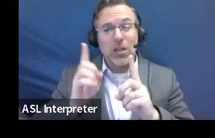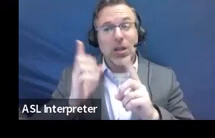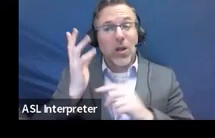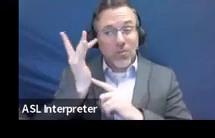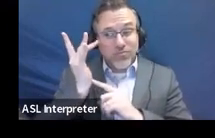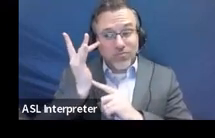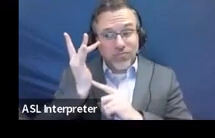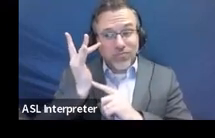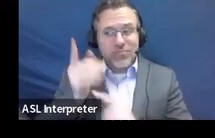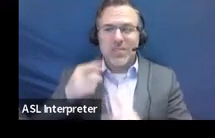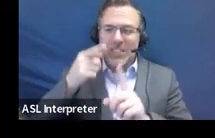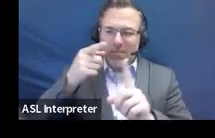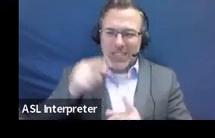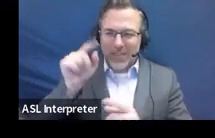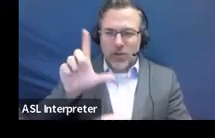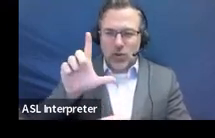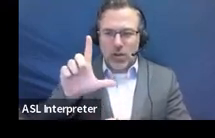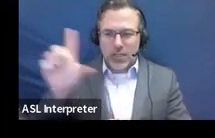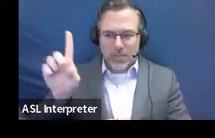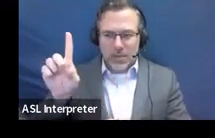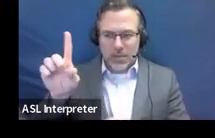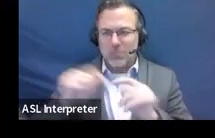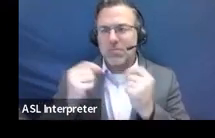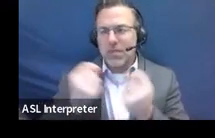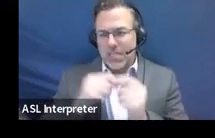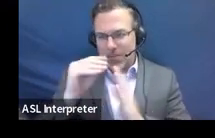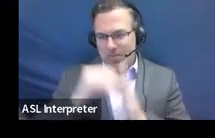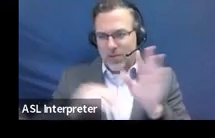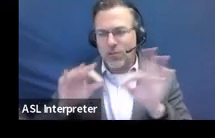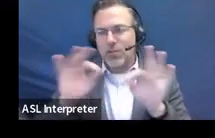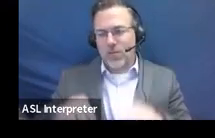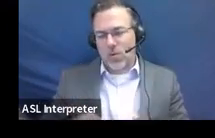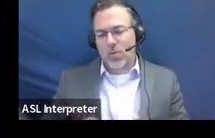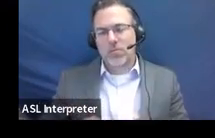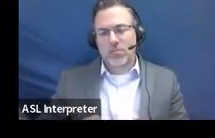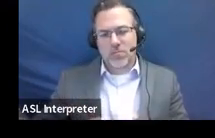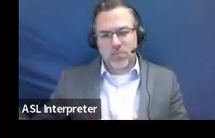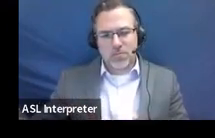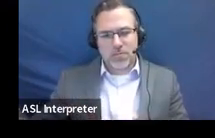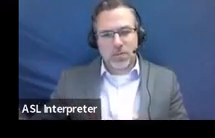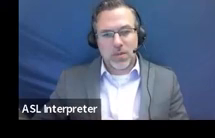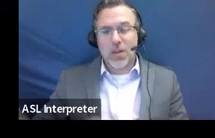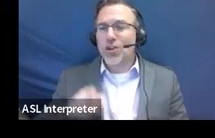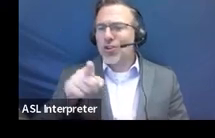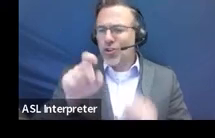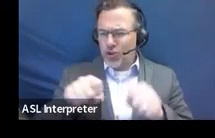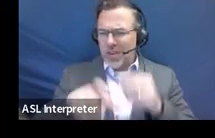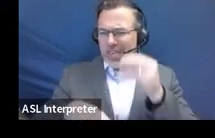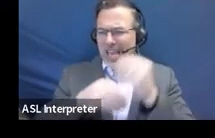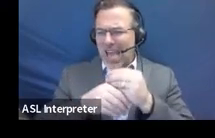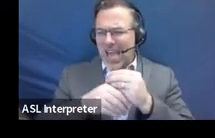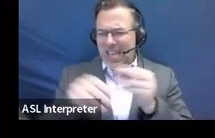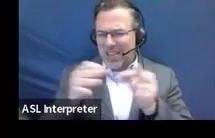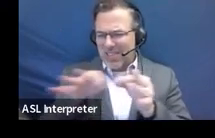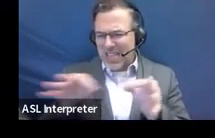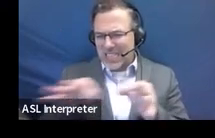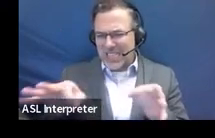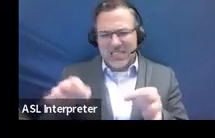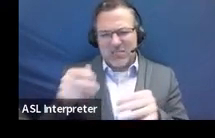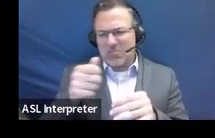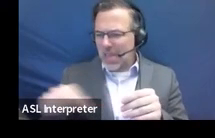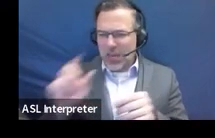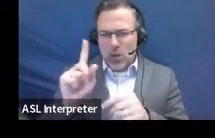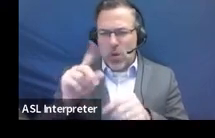disability, but the team did complete the form. And again, you can put it anywhere in the written notice. I just happened to choose number five.